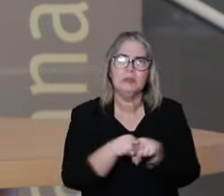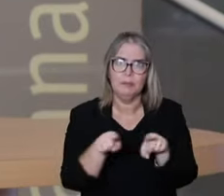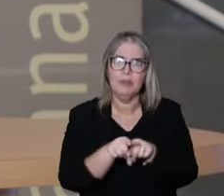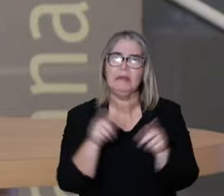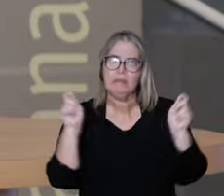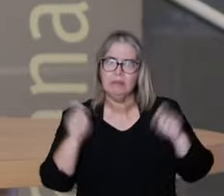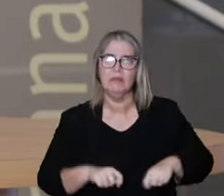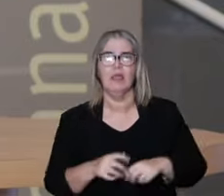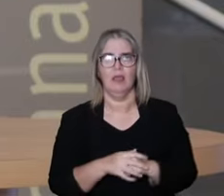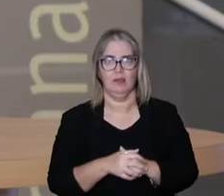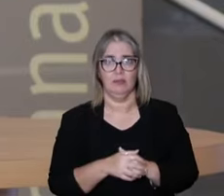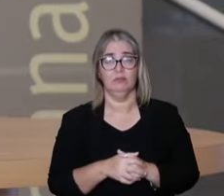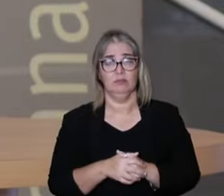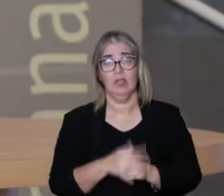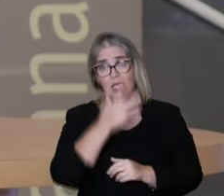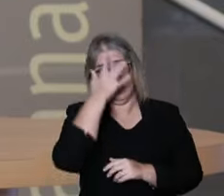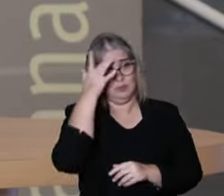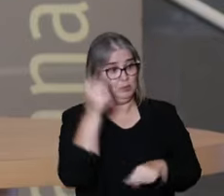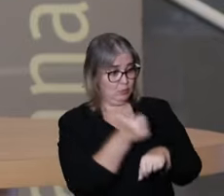countries.